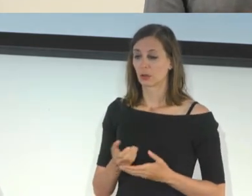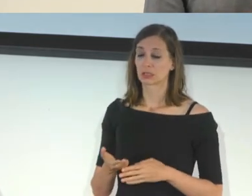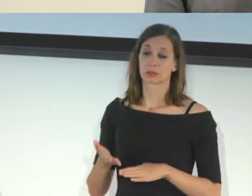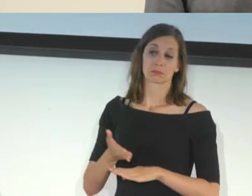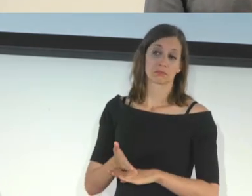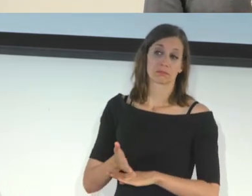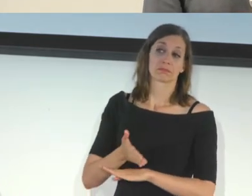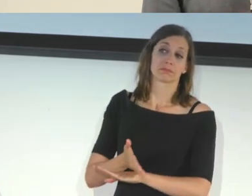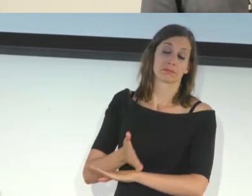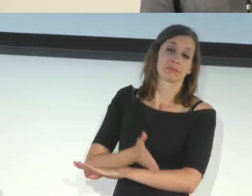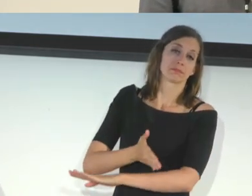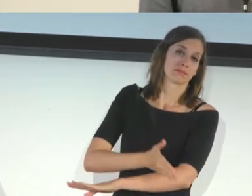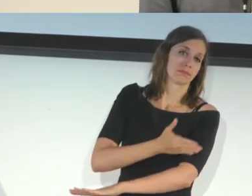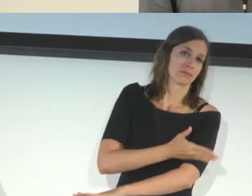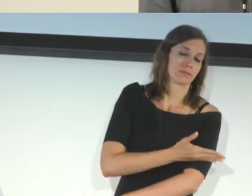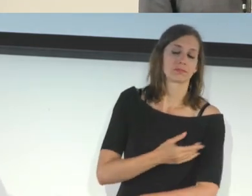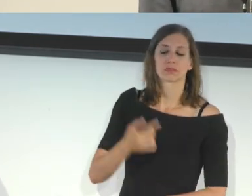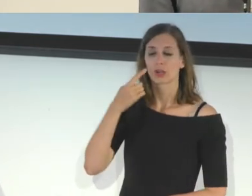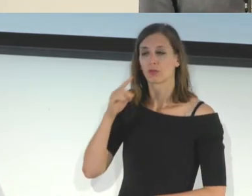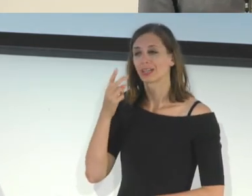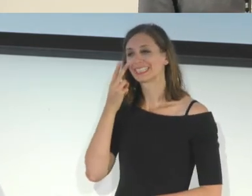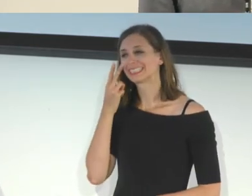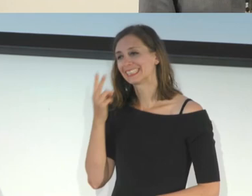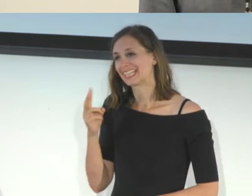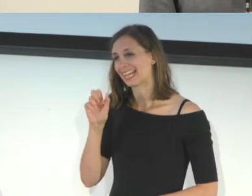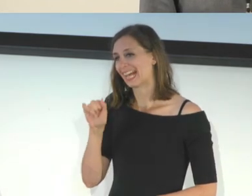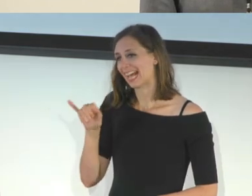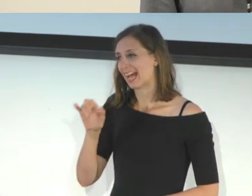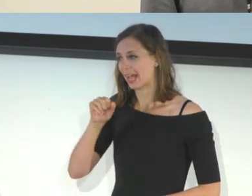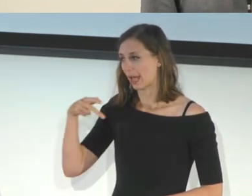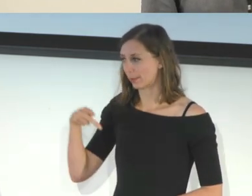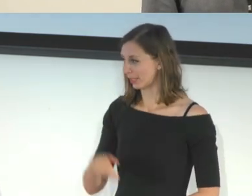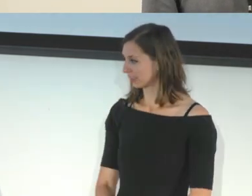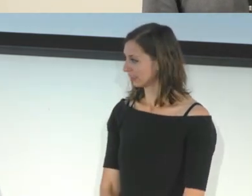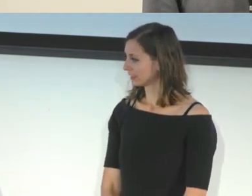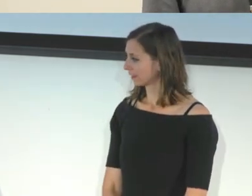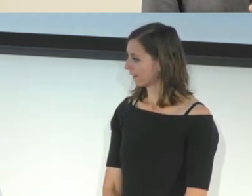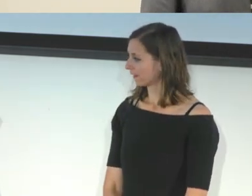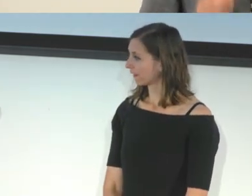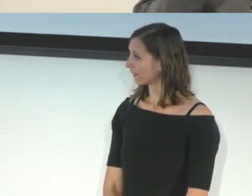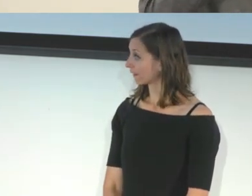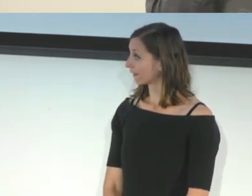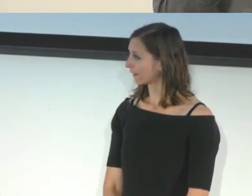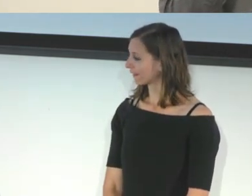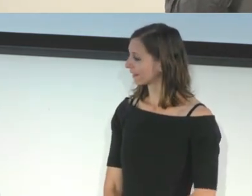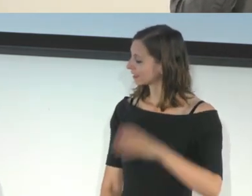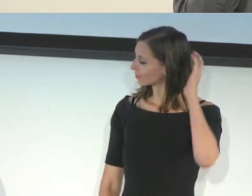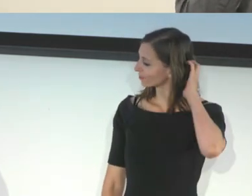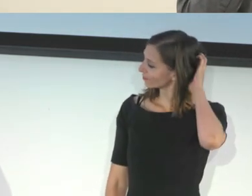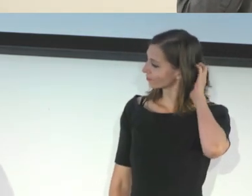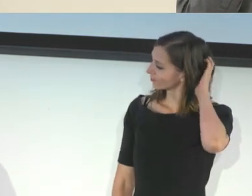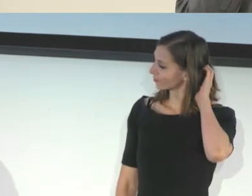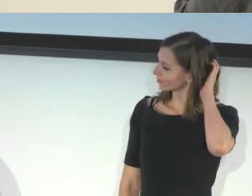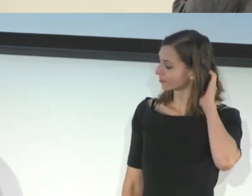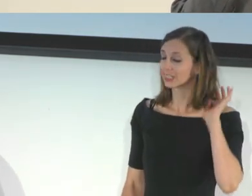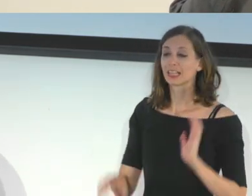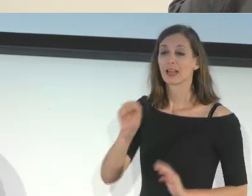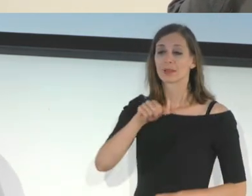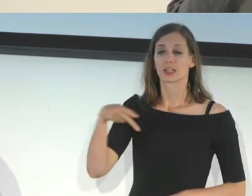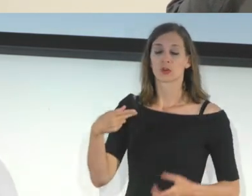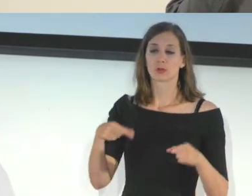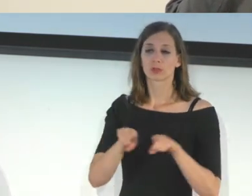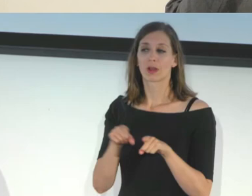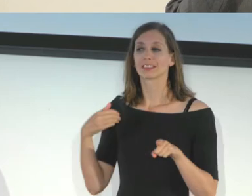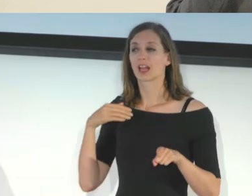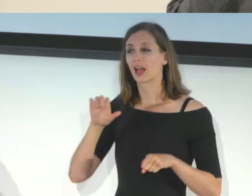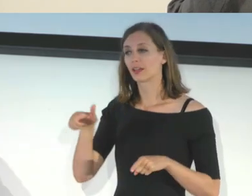for the Seeing AI app. So with that. The application also have some other modes. It has